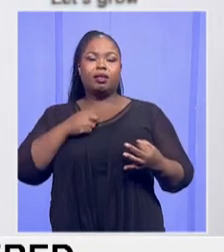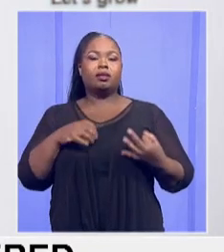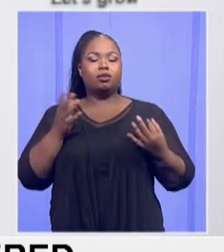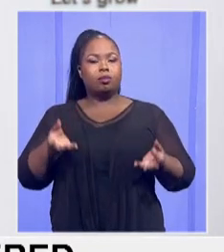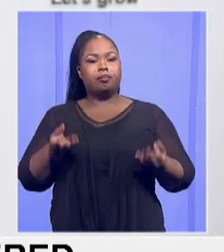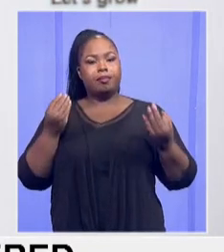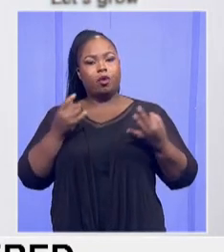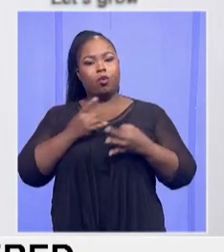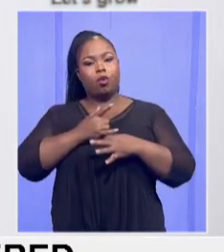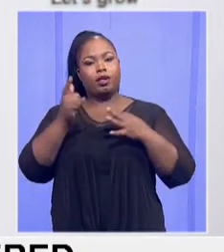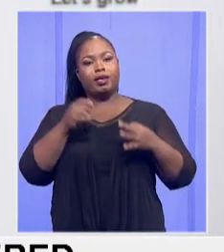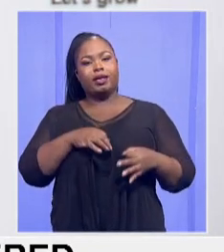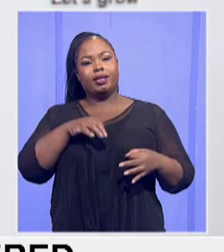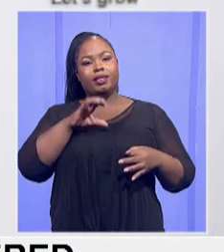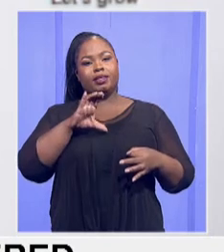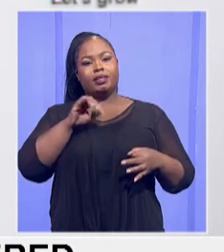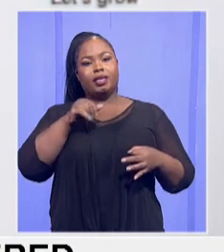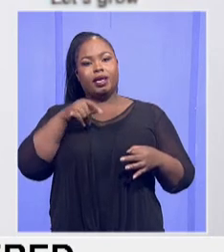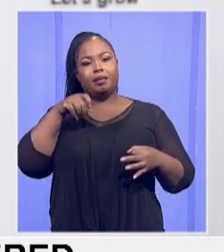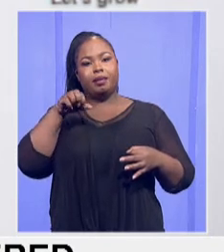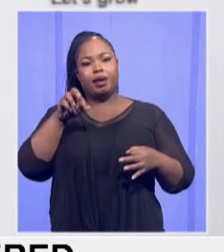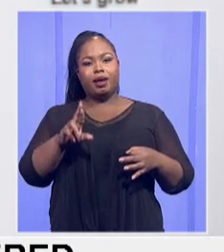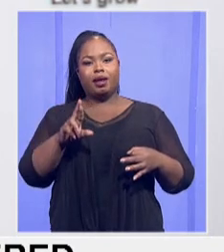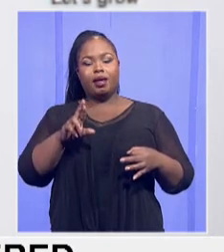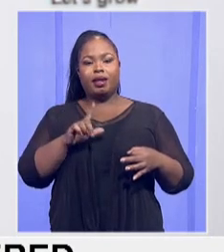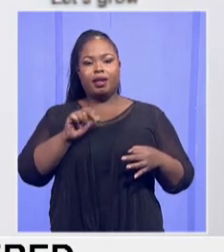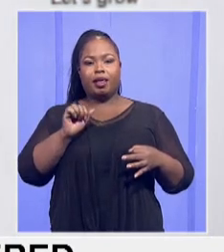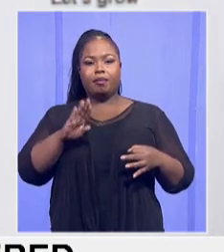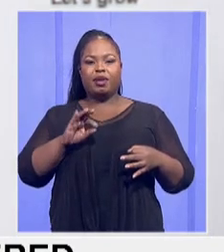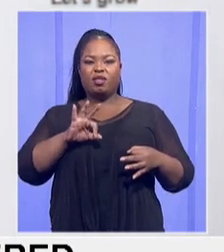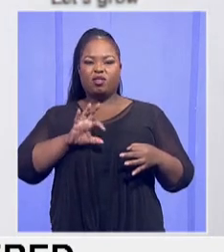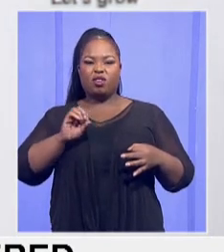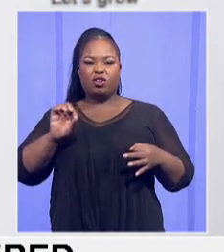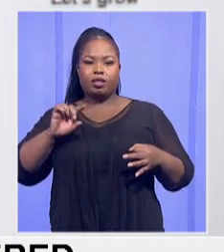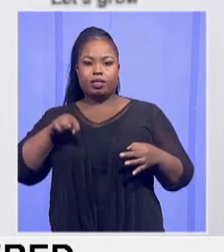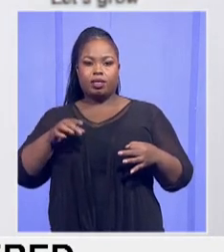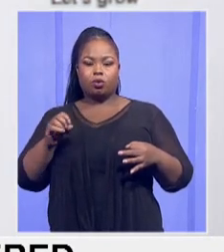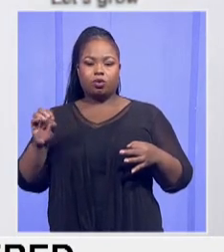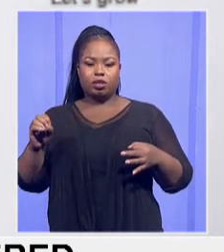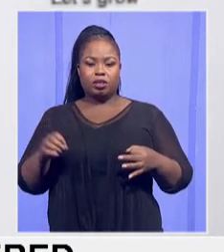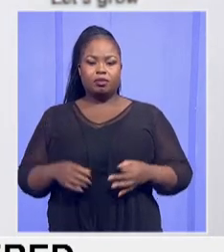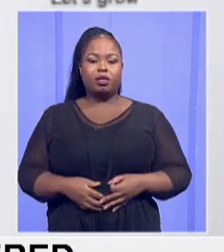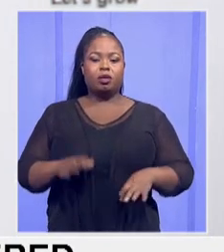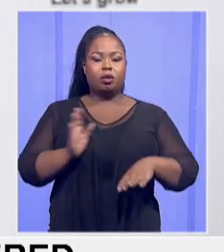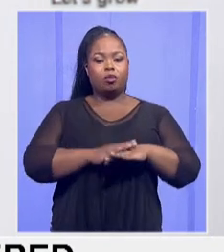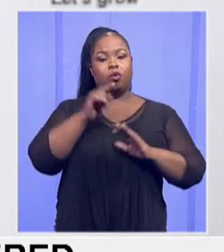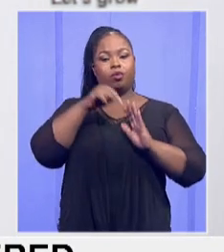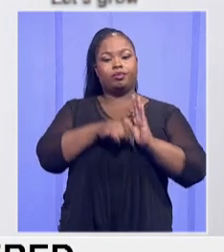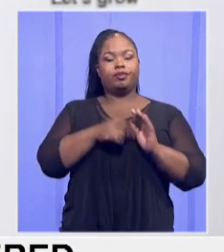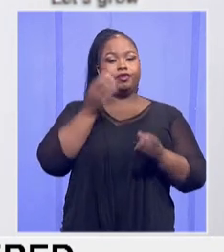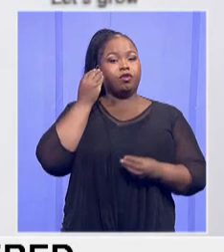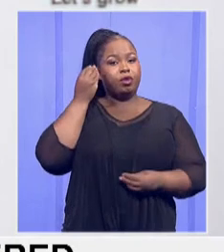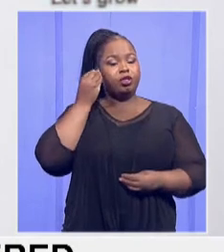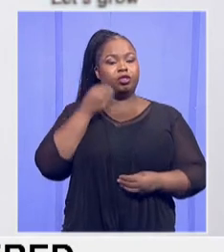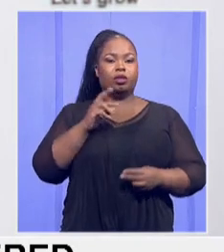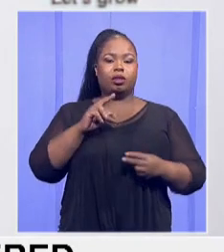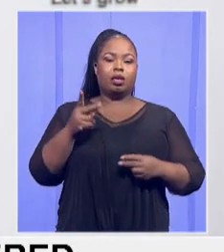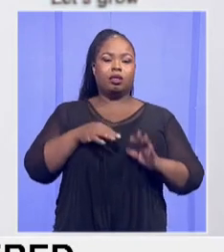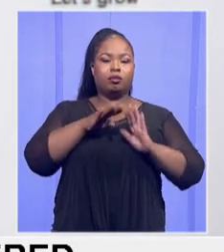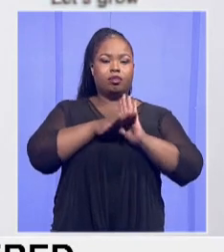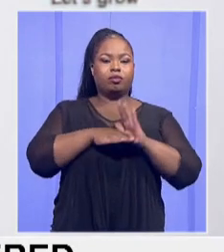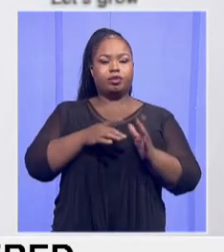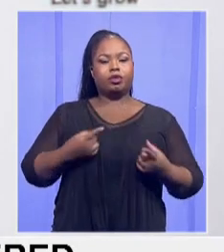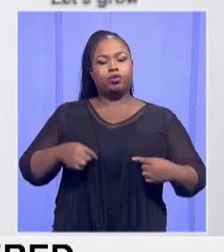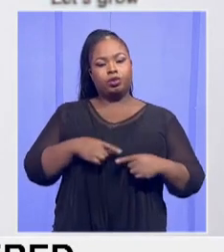cyber lab of $300,000. But again we will give more information, more details on some of the programs that we are